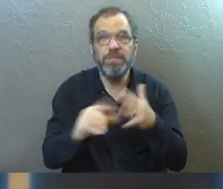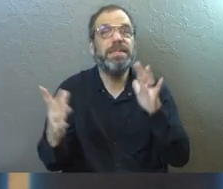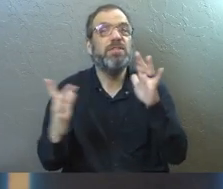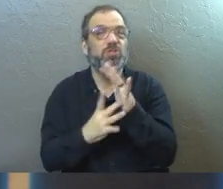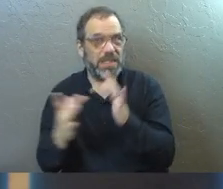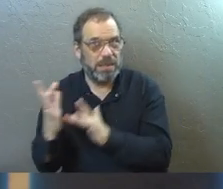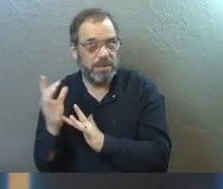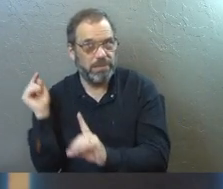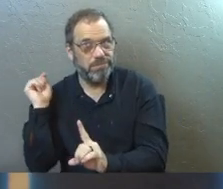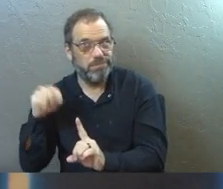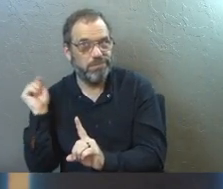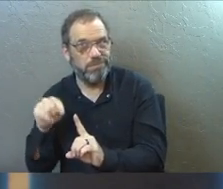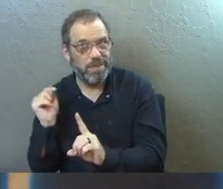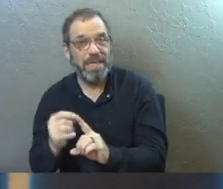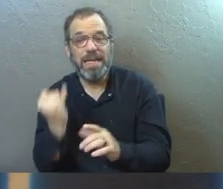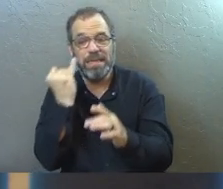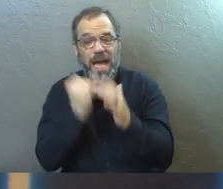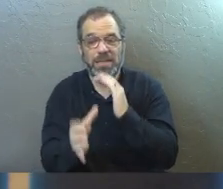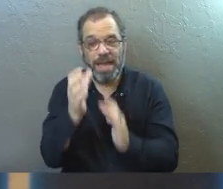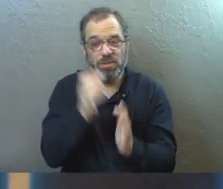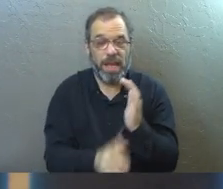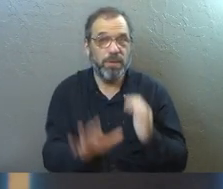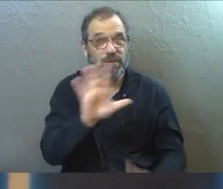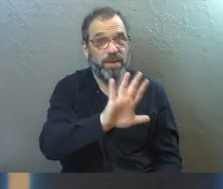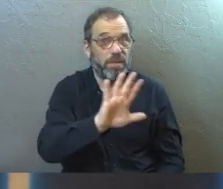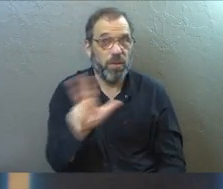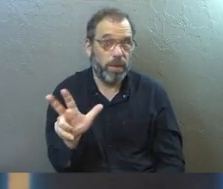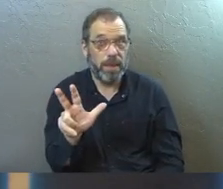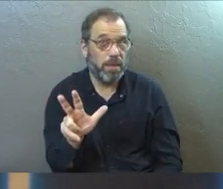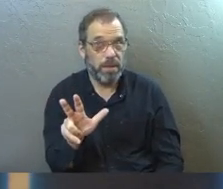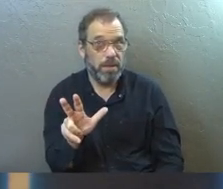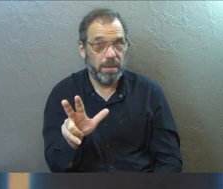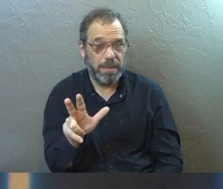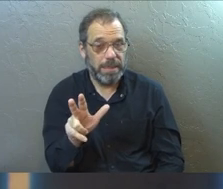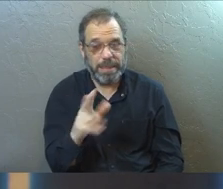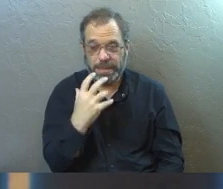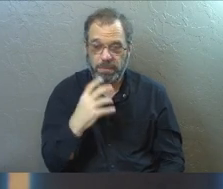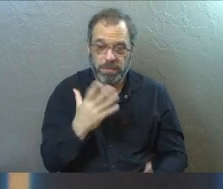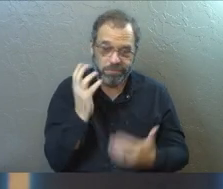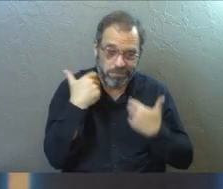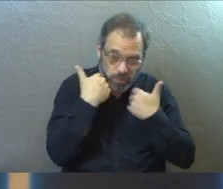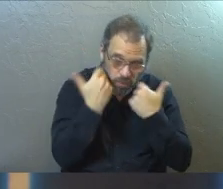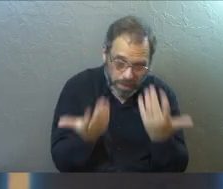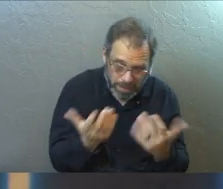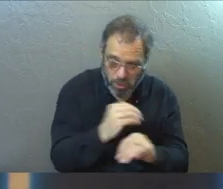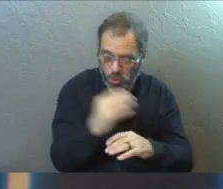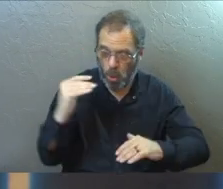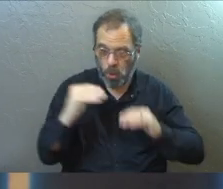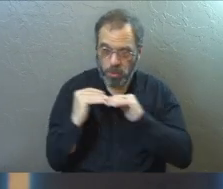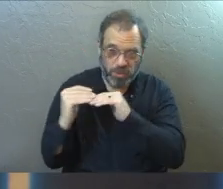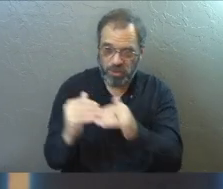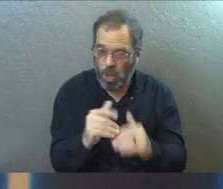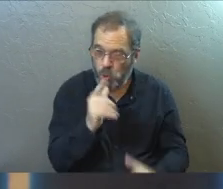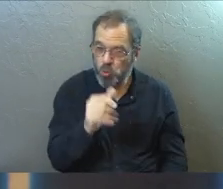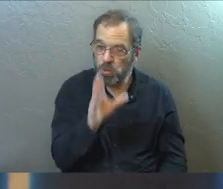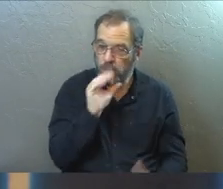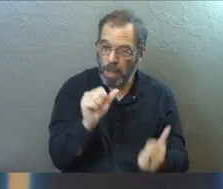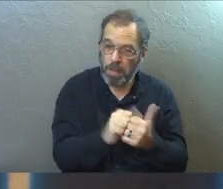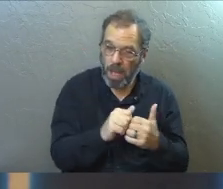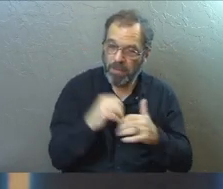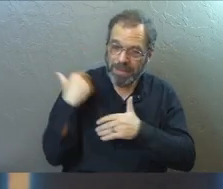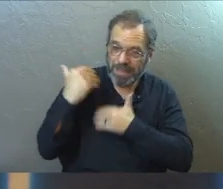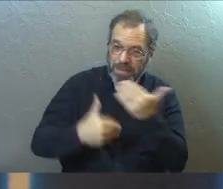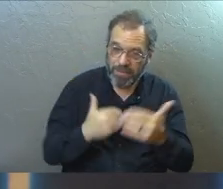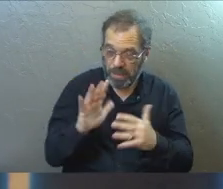This is Jesus. This is Isaiah chapter 53. He was humiliated and he received no justice. Who can speak of his